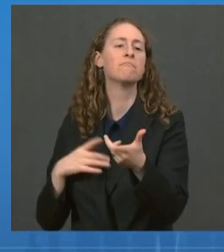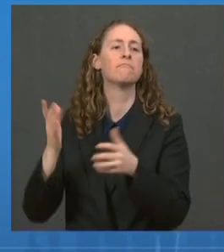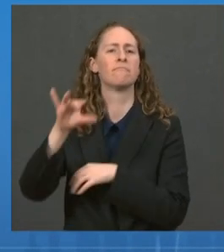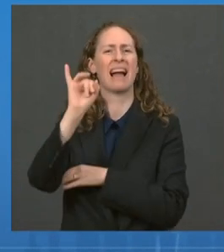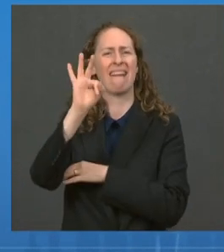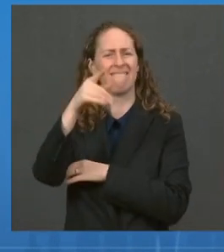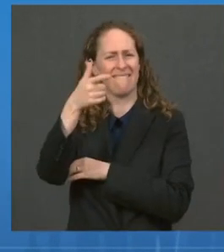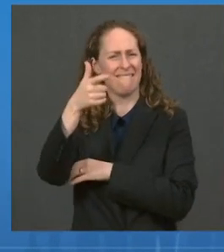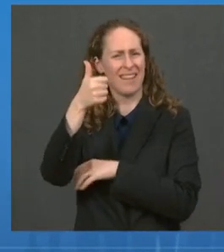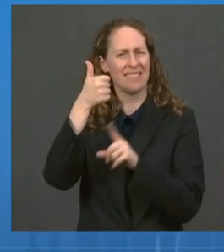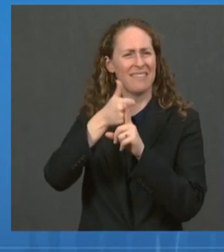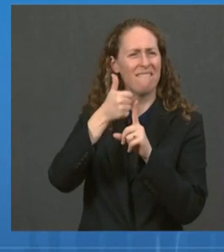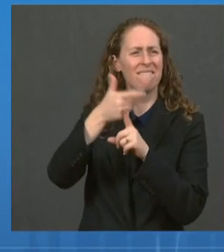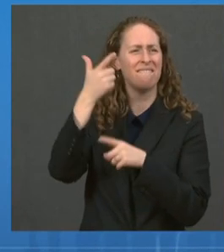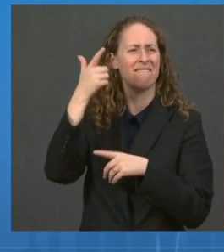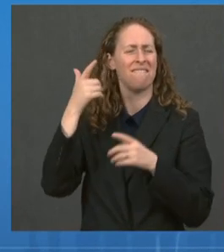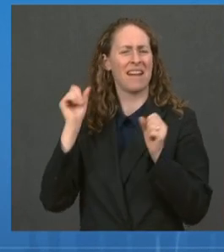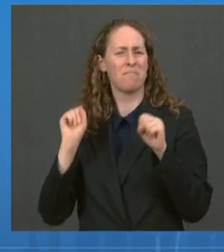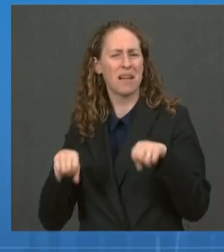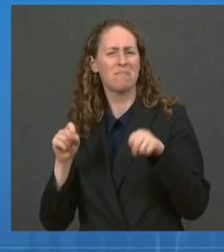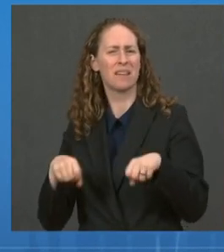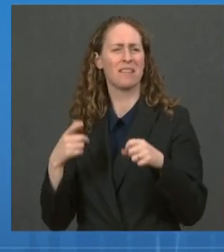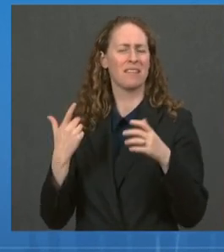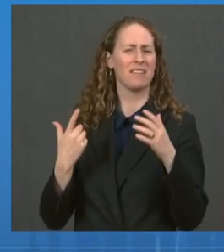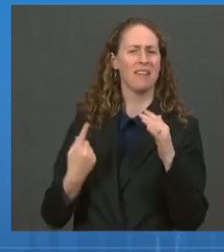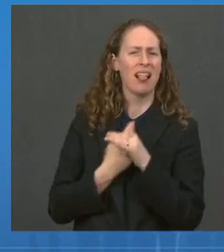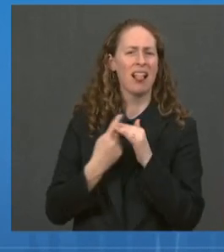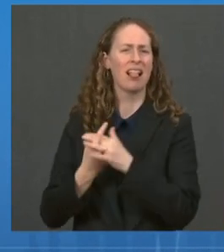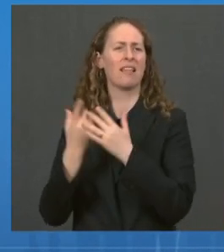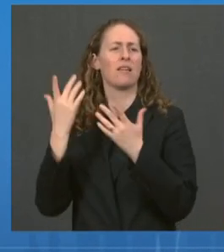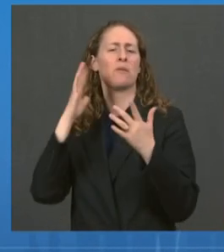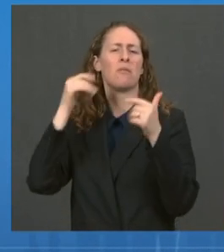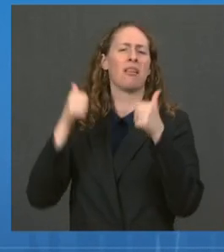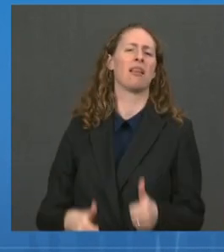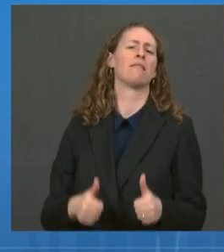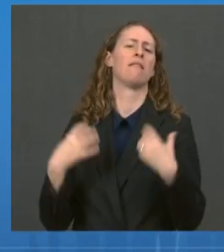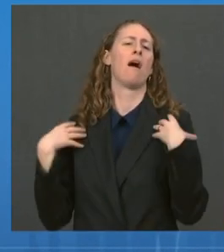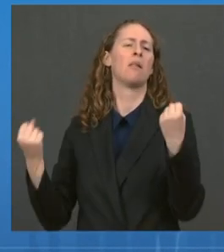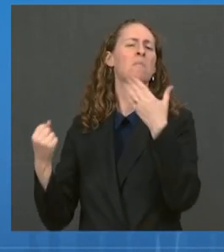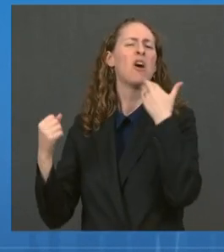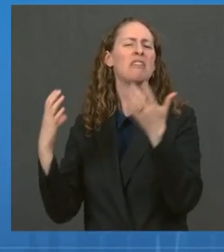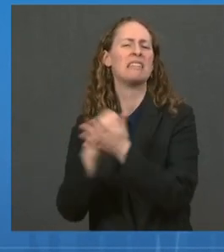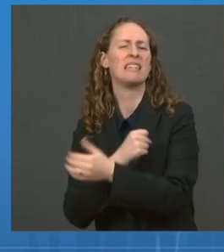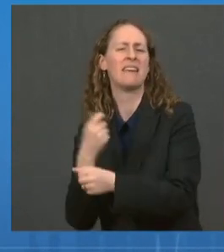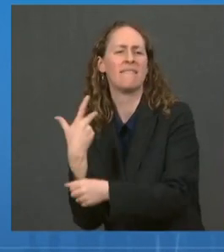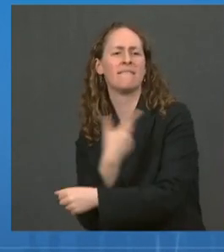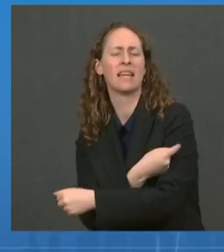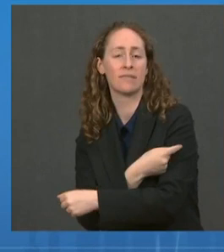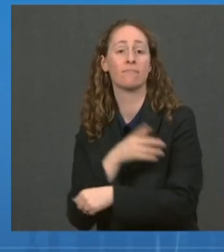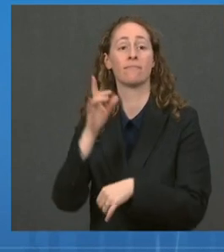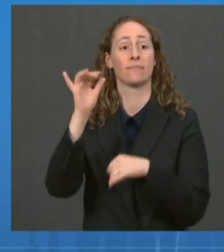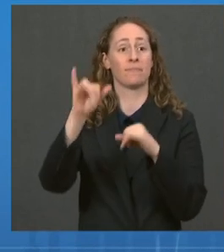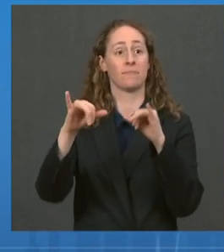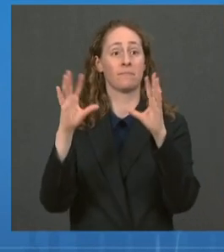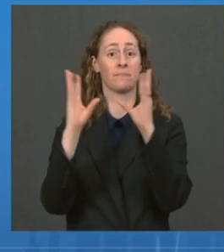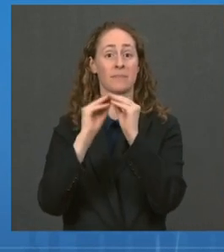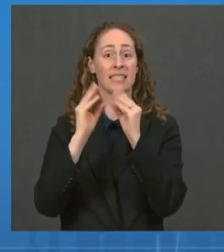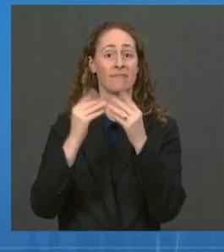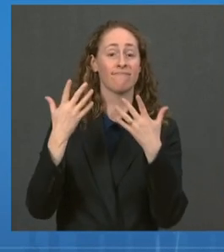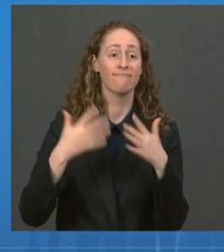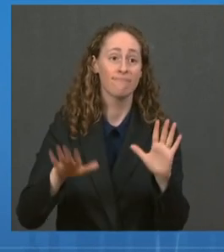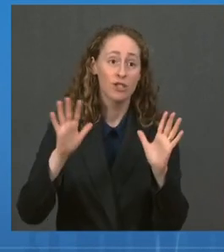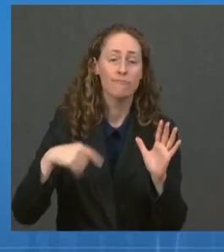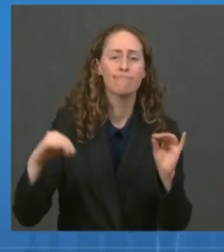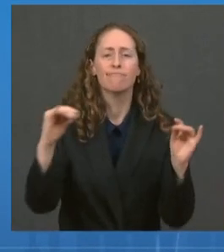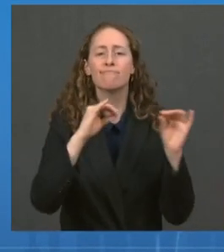-19. At the conclusion of the meeting, the advisory committee had a robust discussion about whether boosters should be available for those